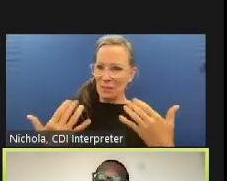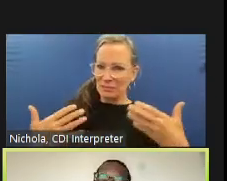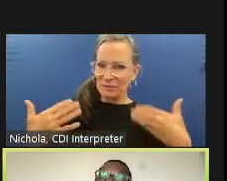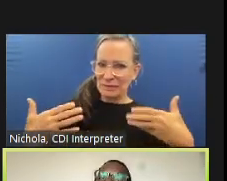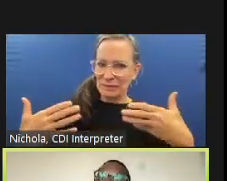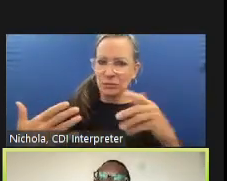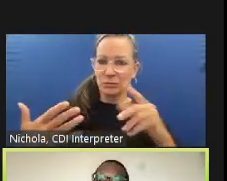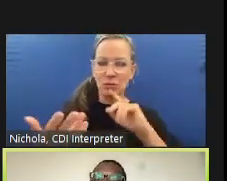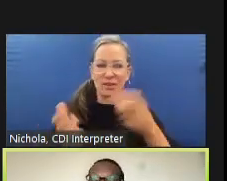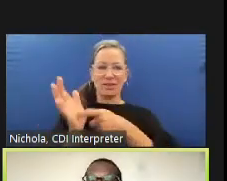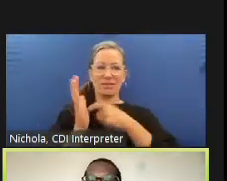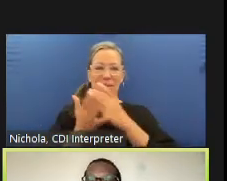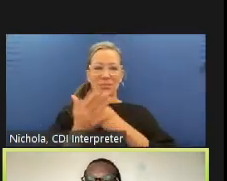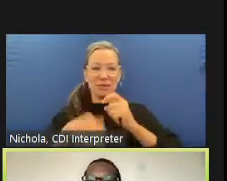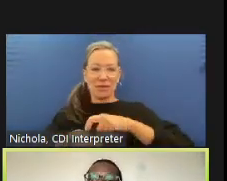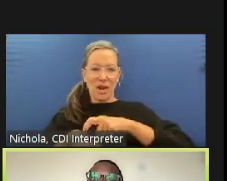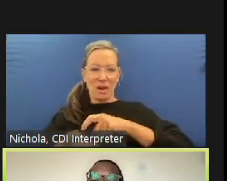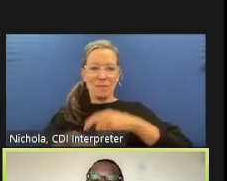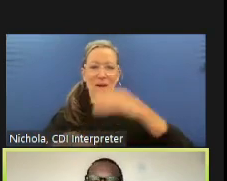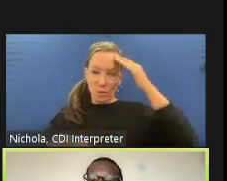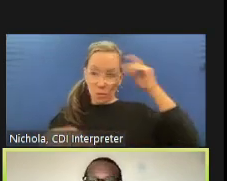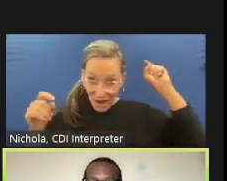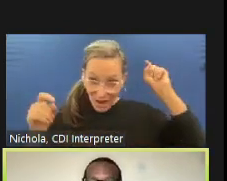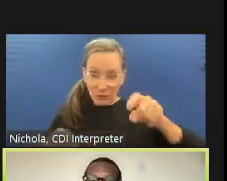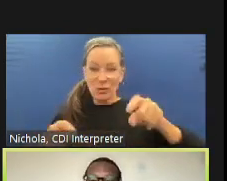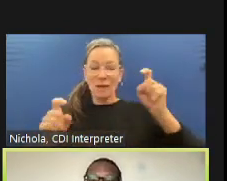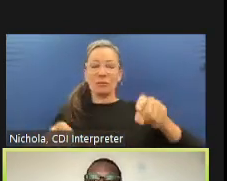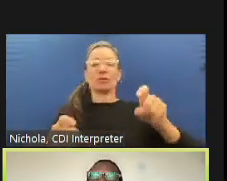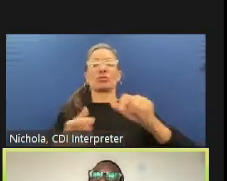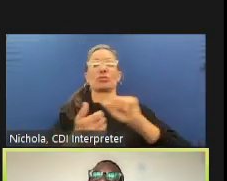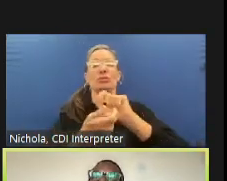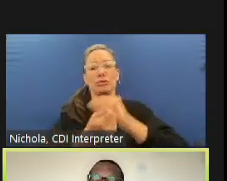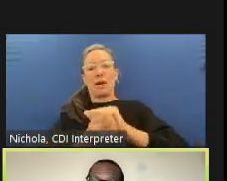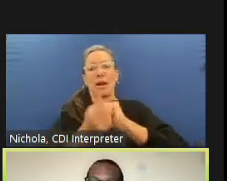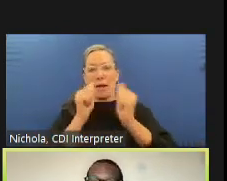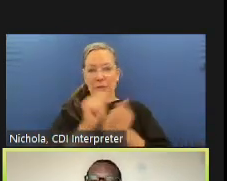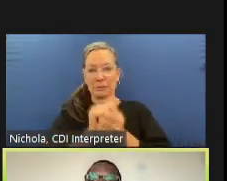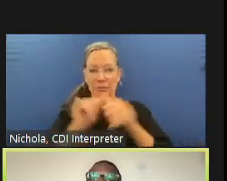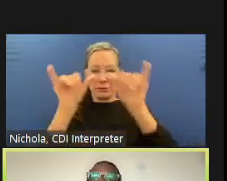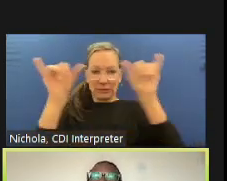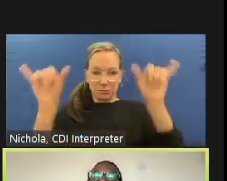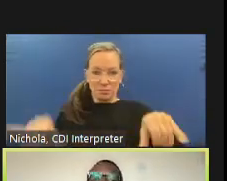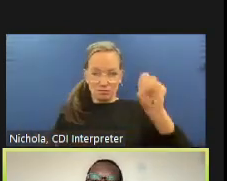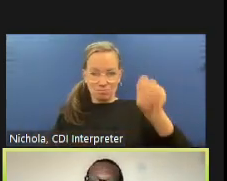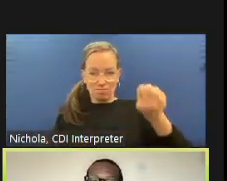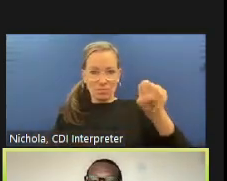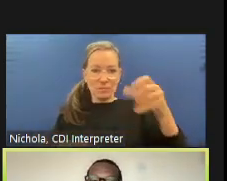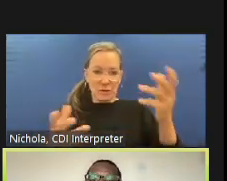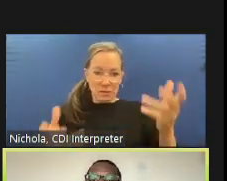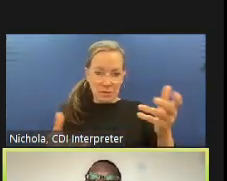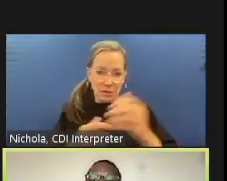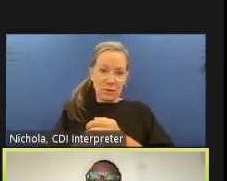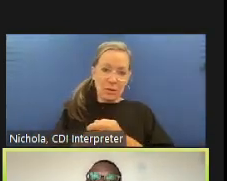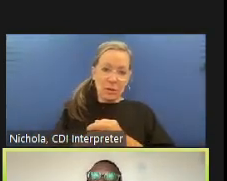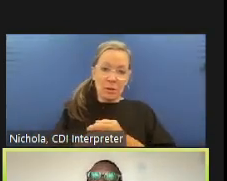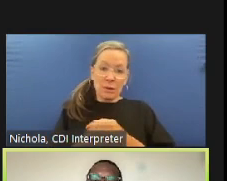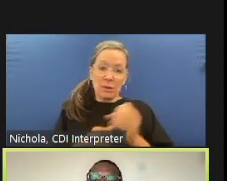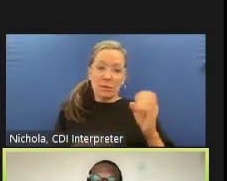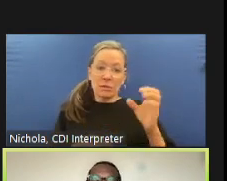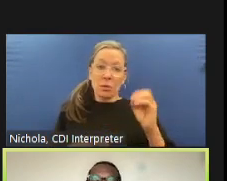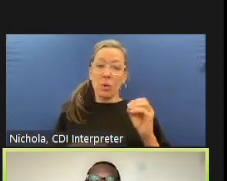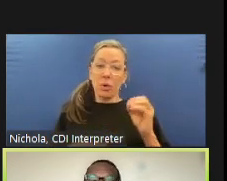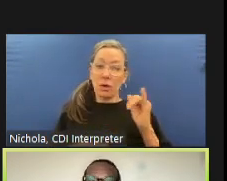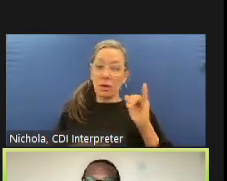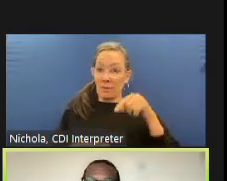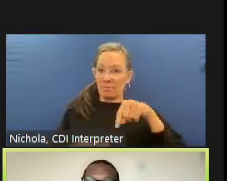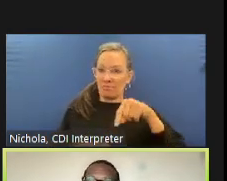and balancing that with having a deliberative process that really is inclusive listens to all voices takes